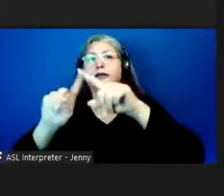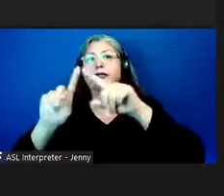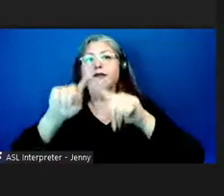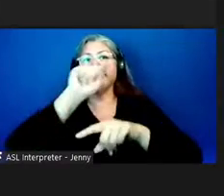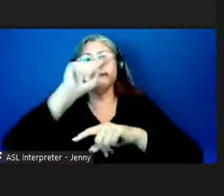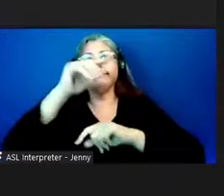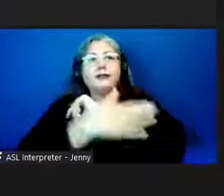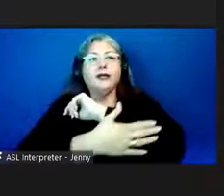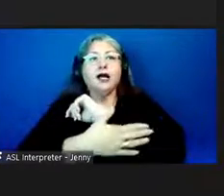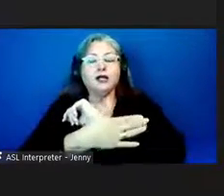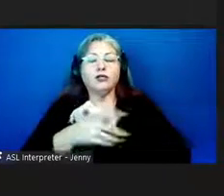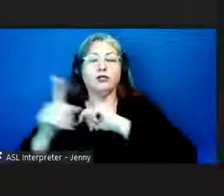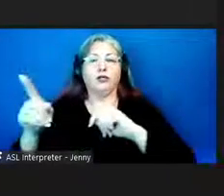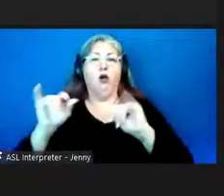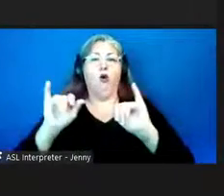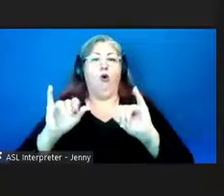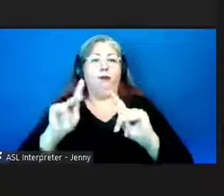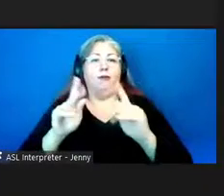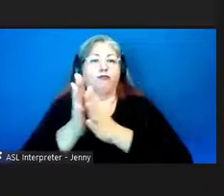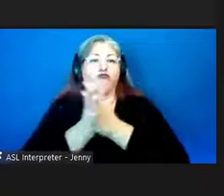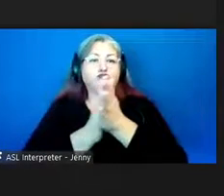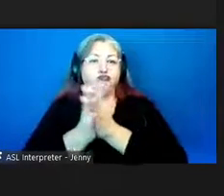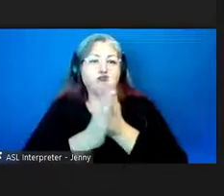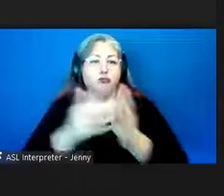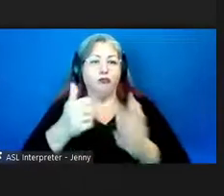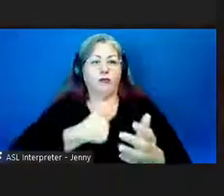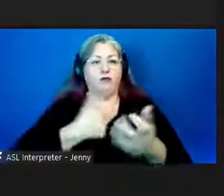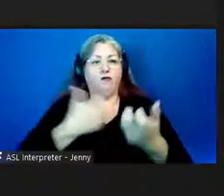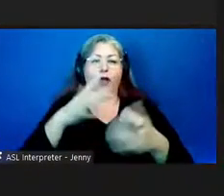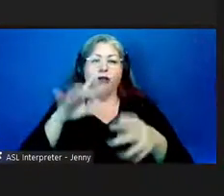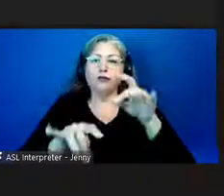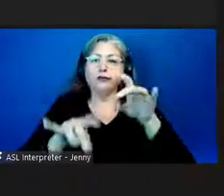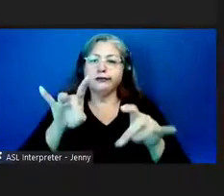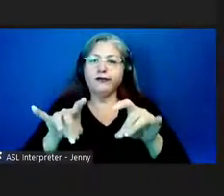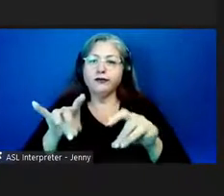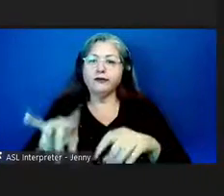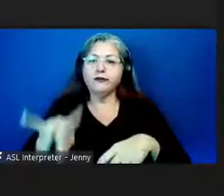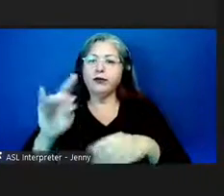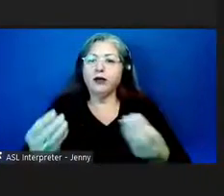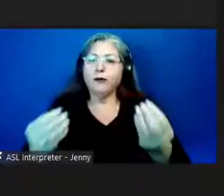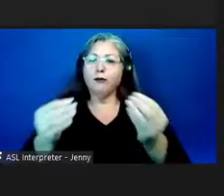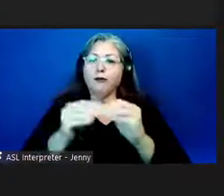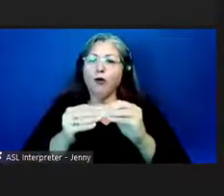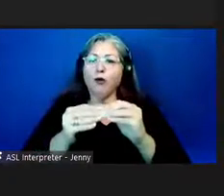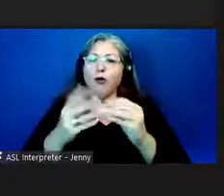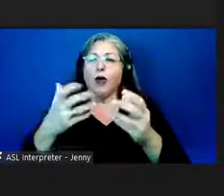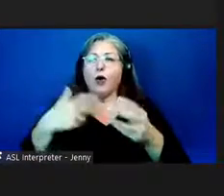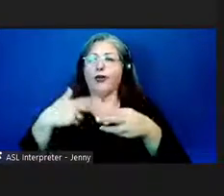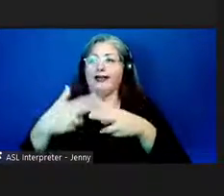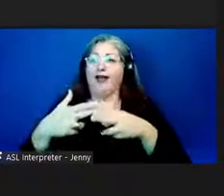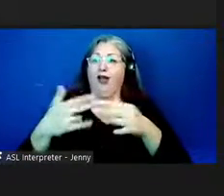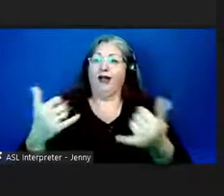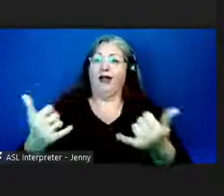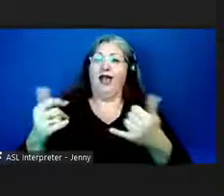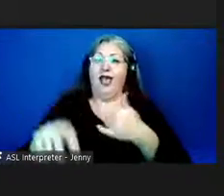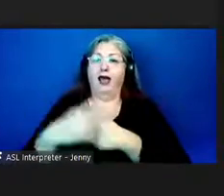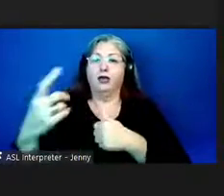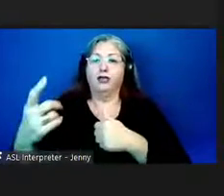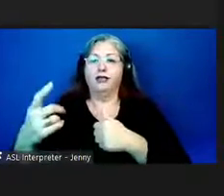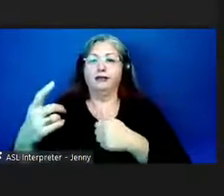wanted to discover more what we would call today uh